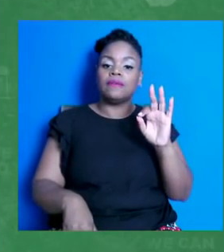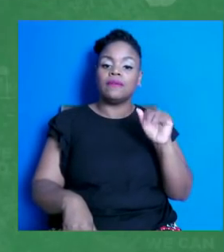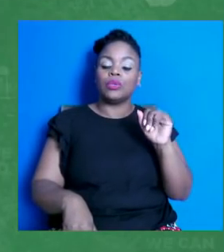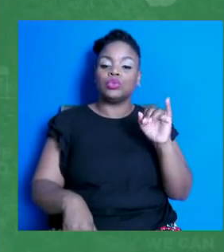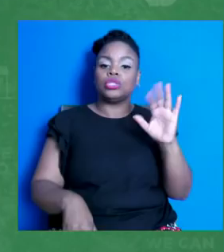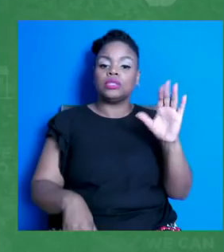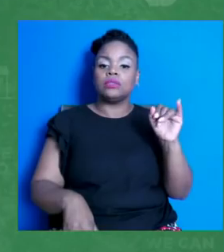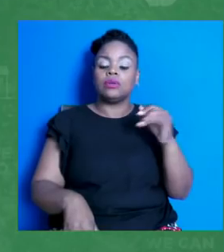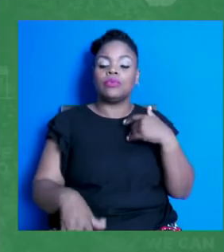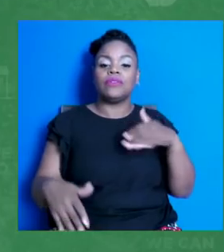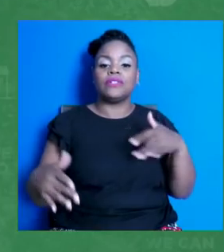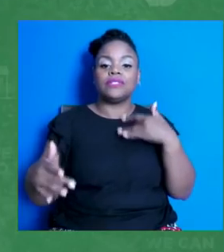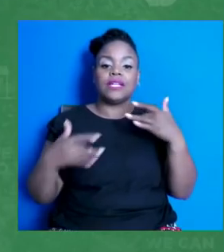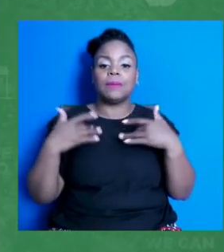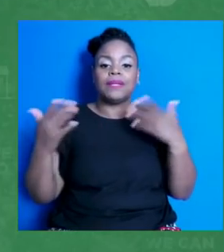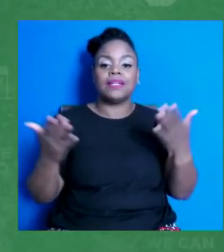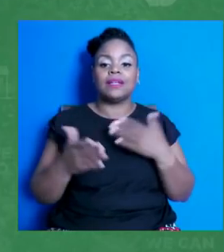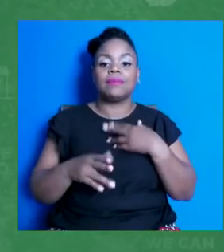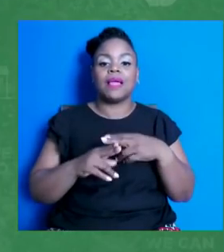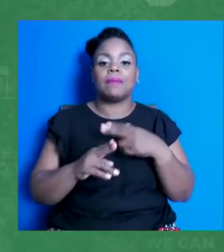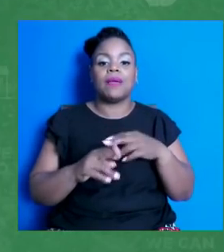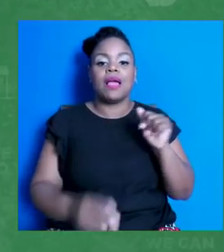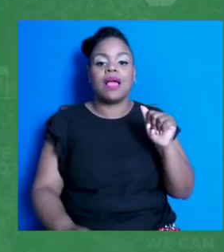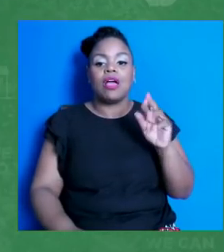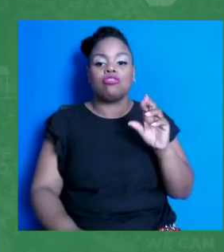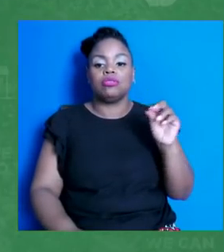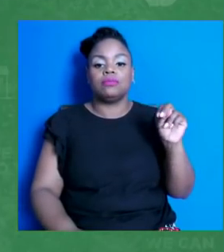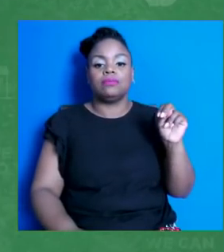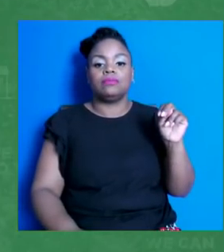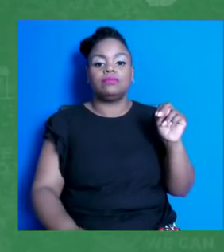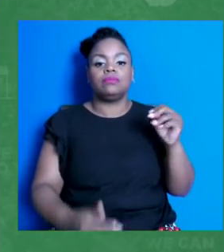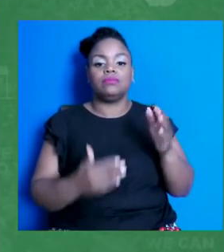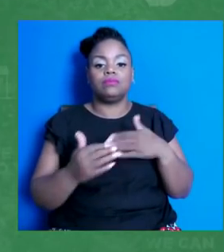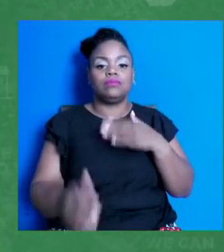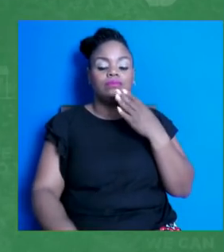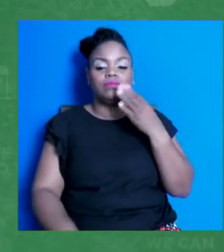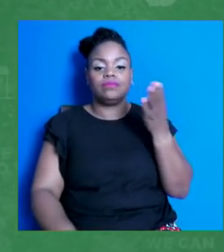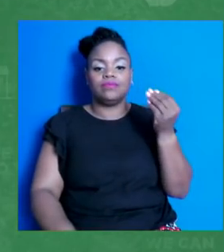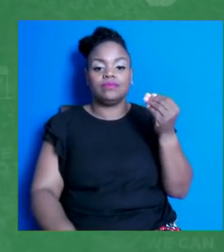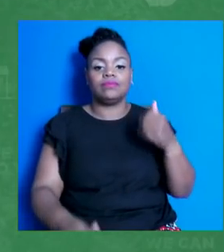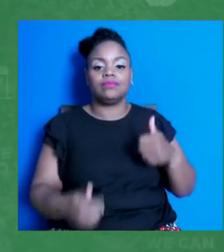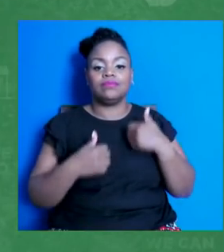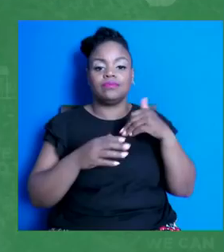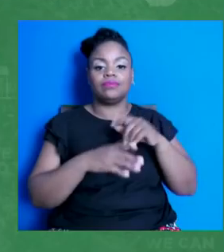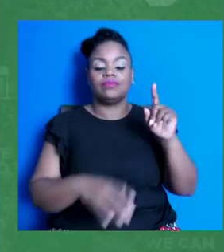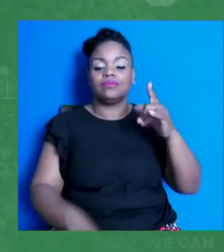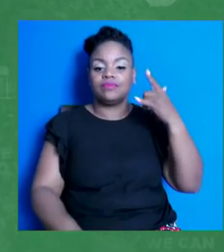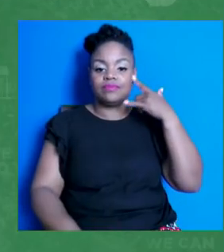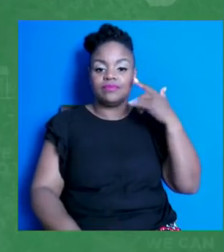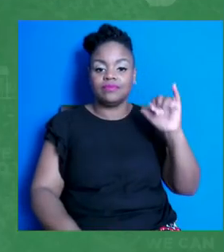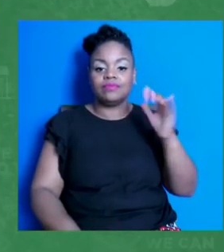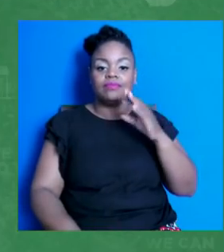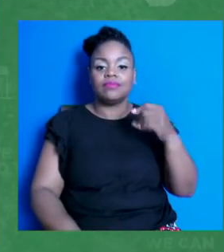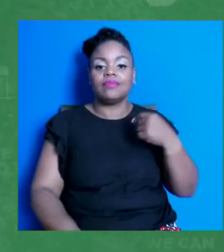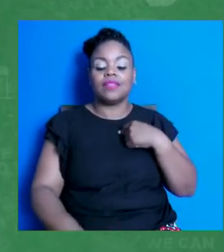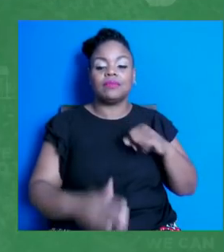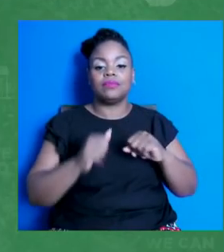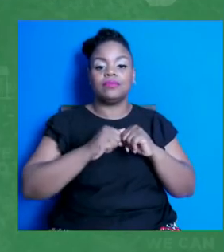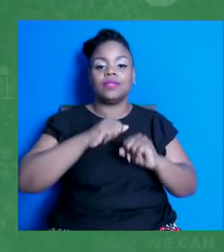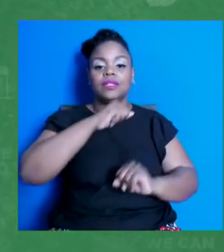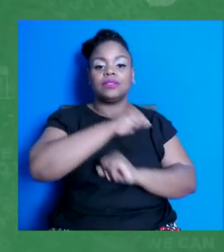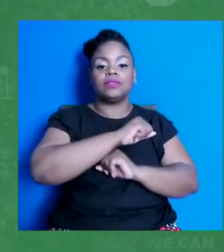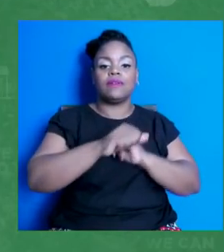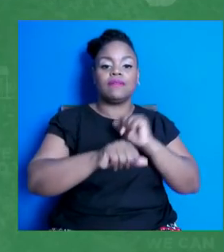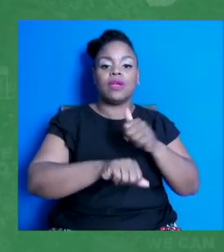my name is Aaron. I am nearly 14 years old. I live in California, and I am the founder of Teens for Vaccines, a youth collective.